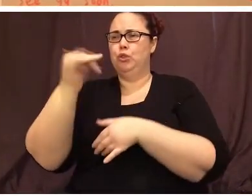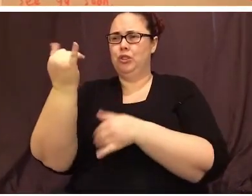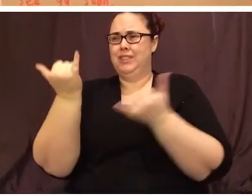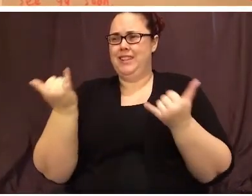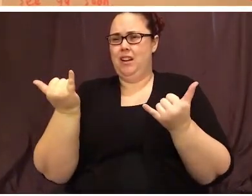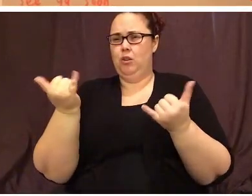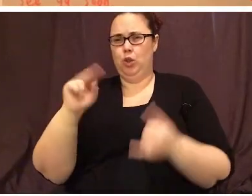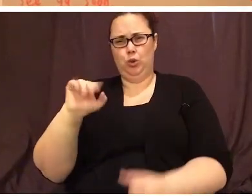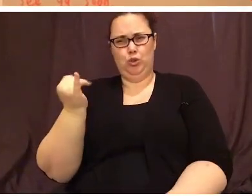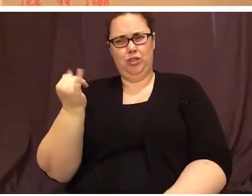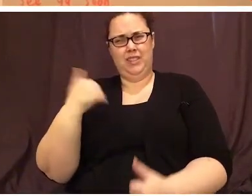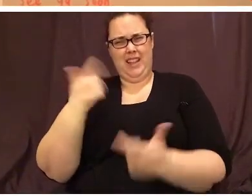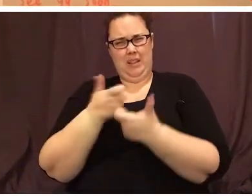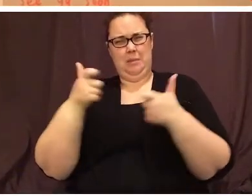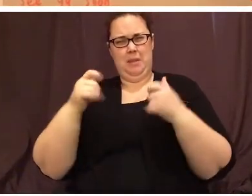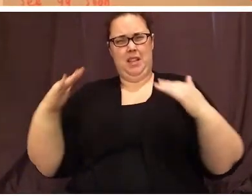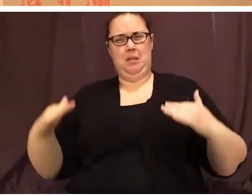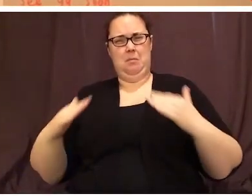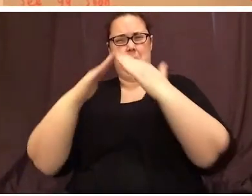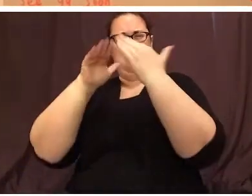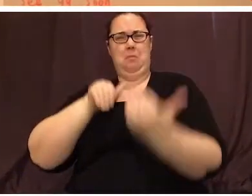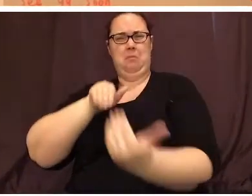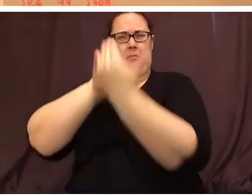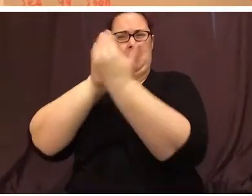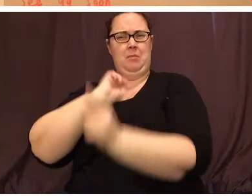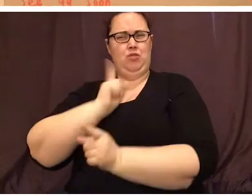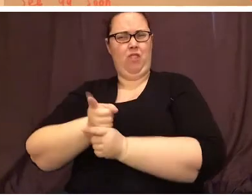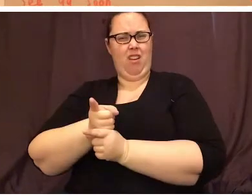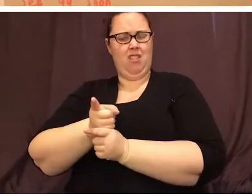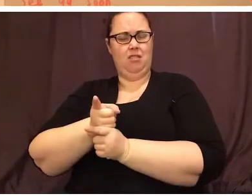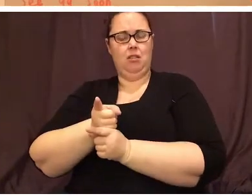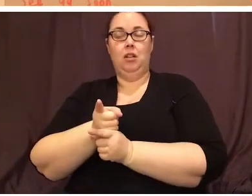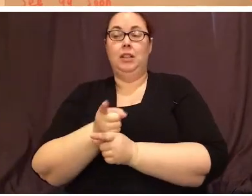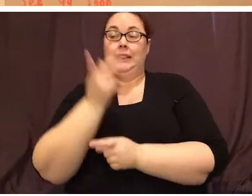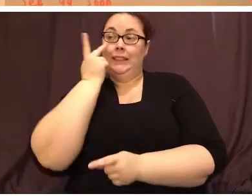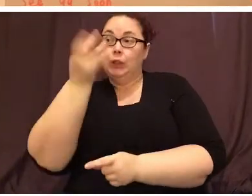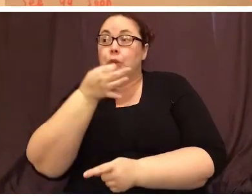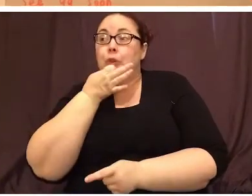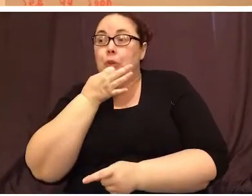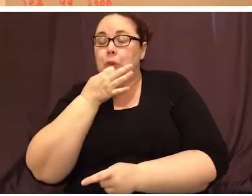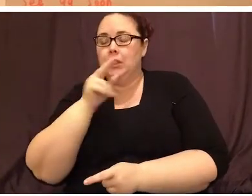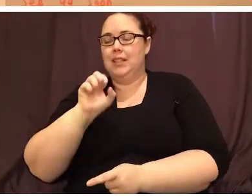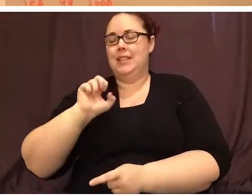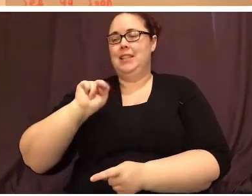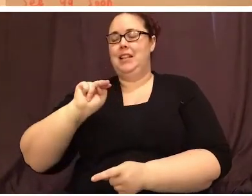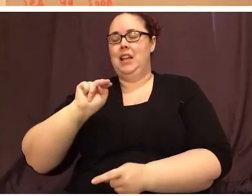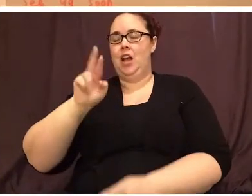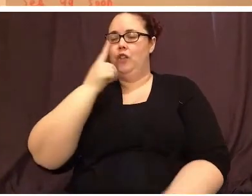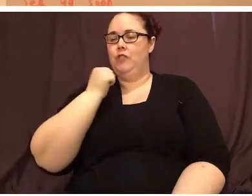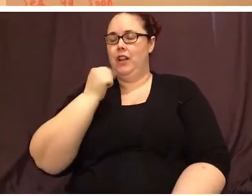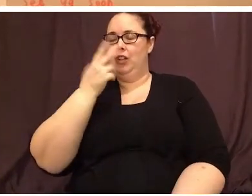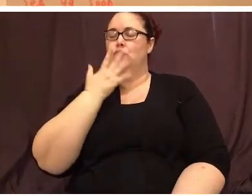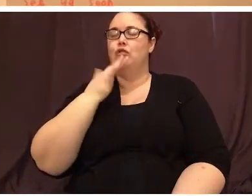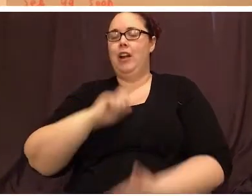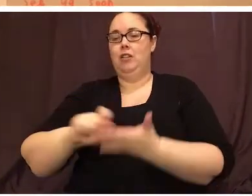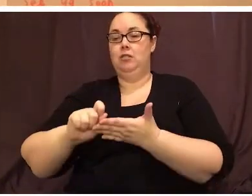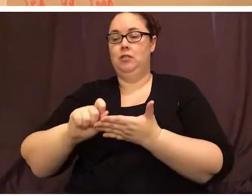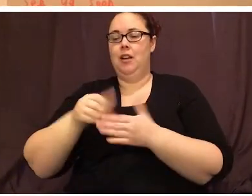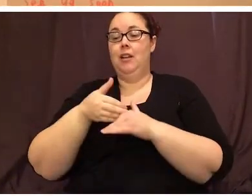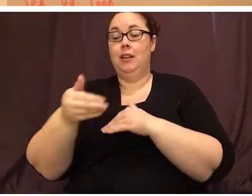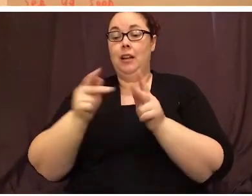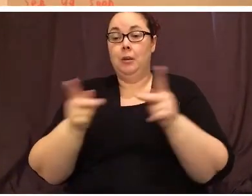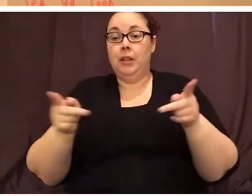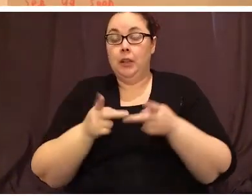pyramids, right? See you soon. Neon red crown. P.S. Next stop. The North Pole. I think.